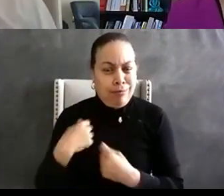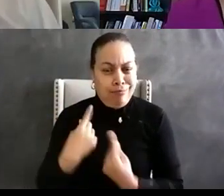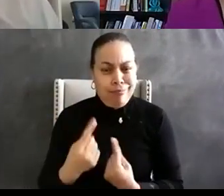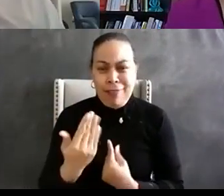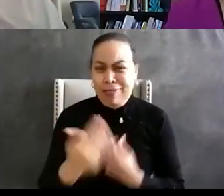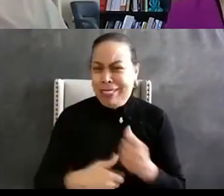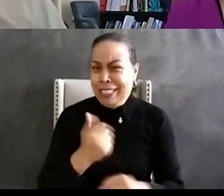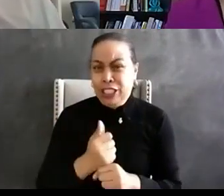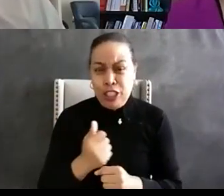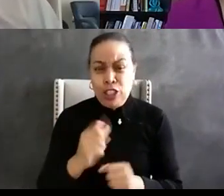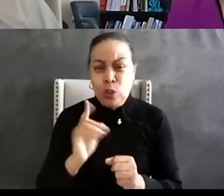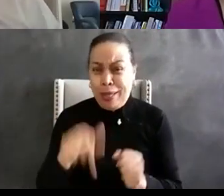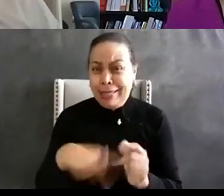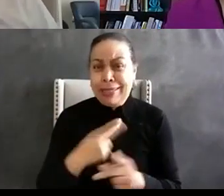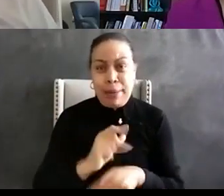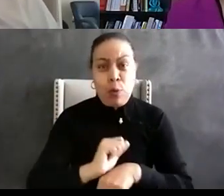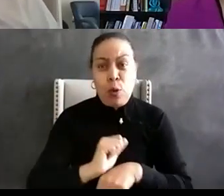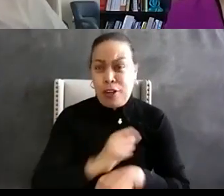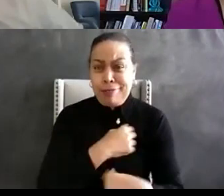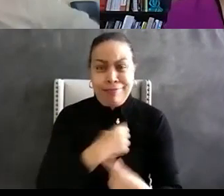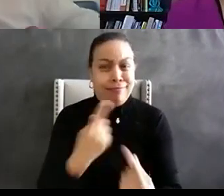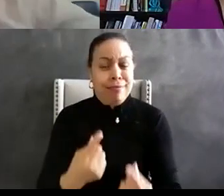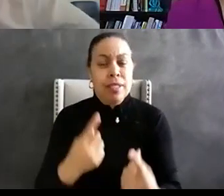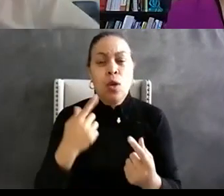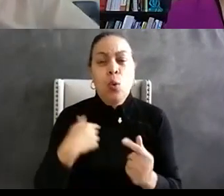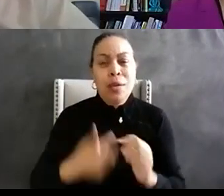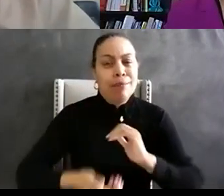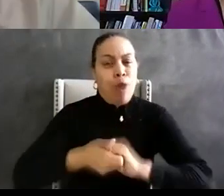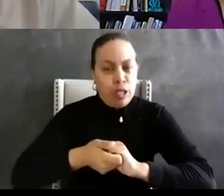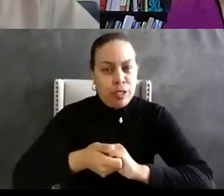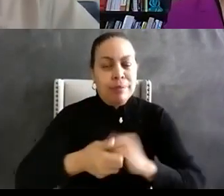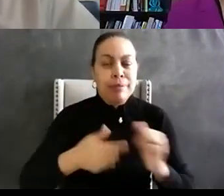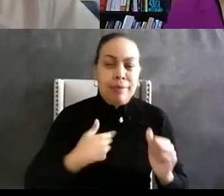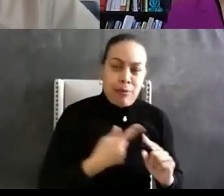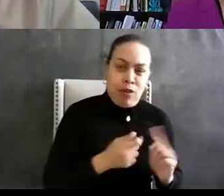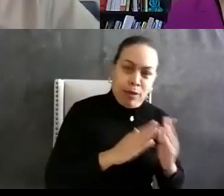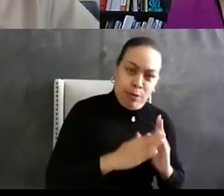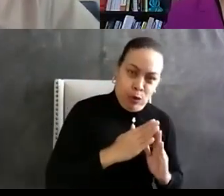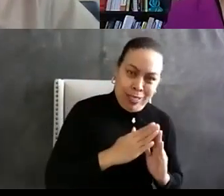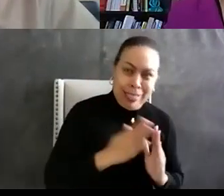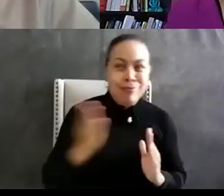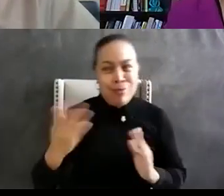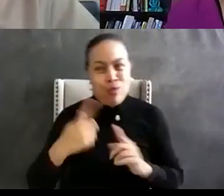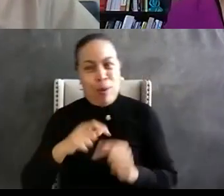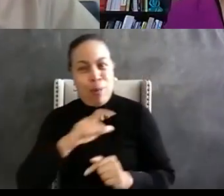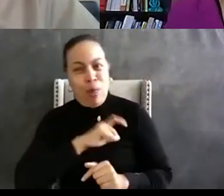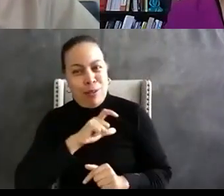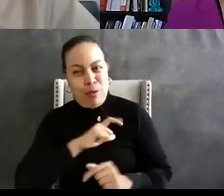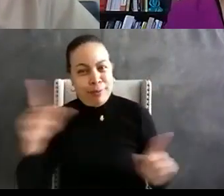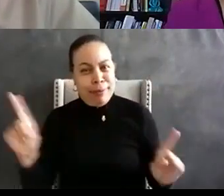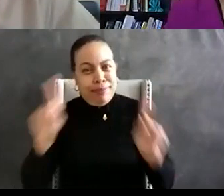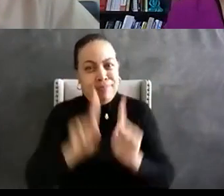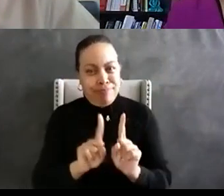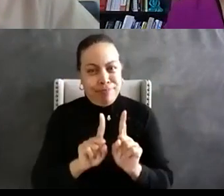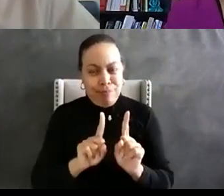and uh so we do a partnership where I'm from the community and she's from law enforcement and